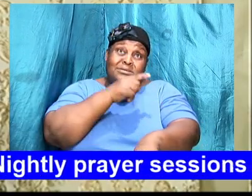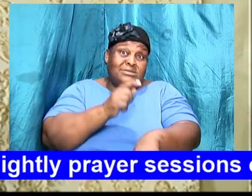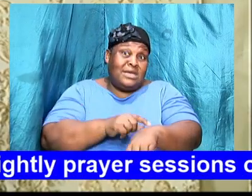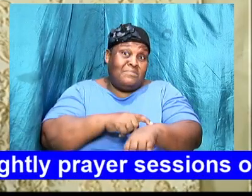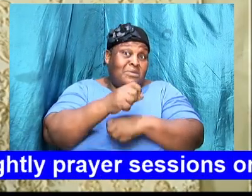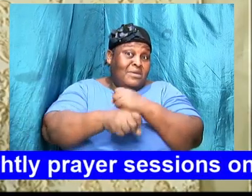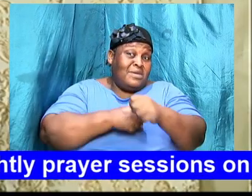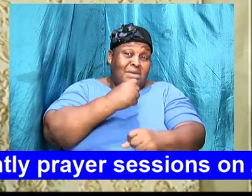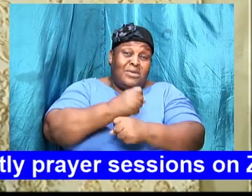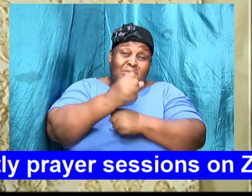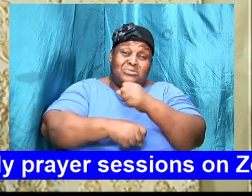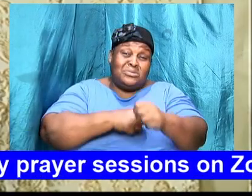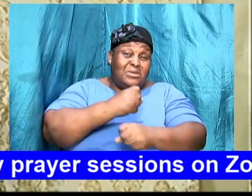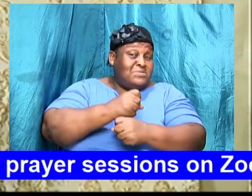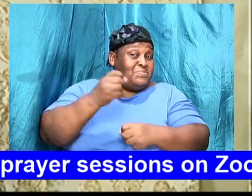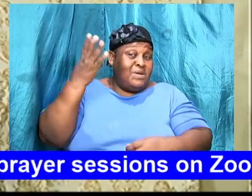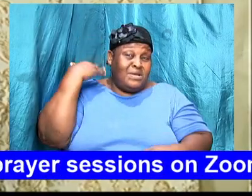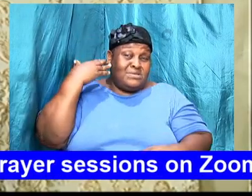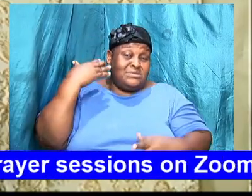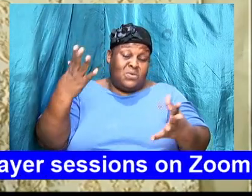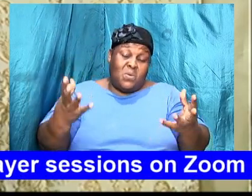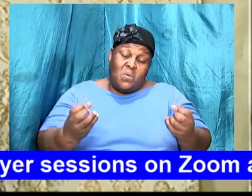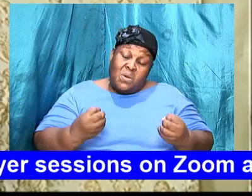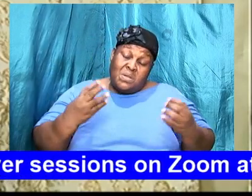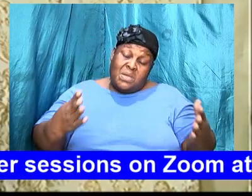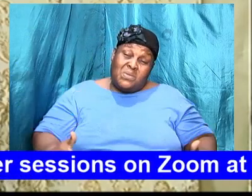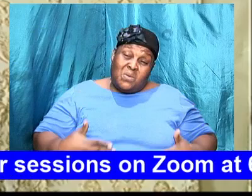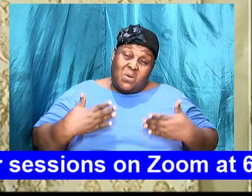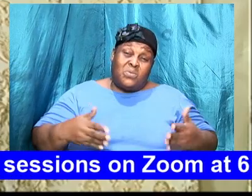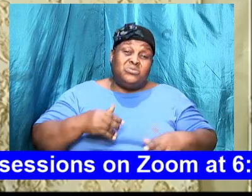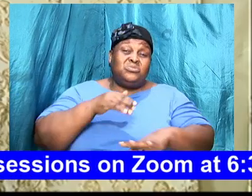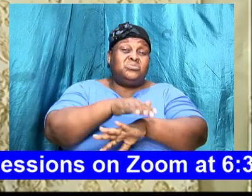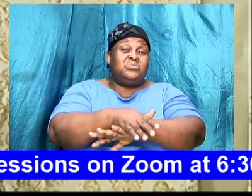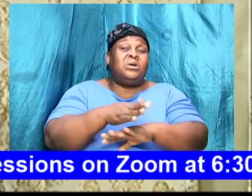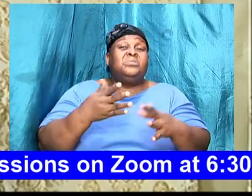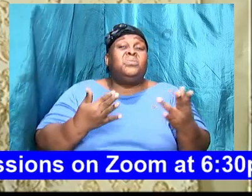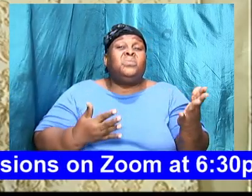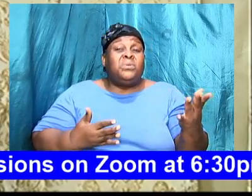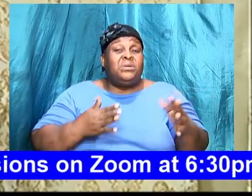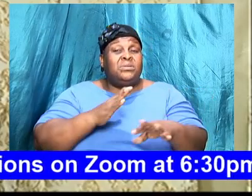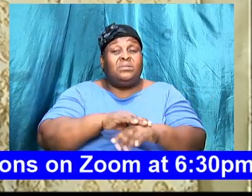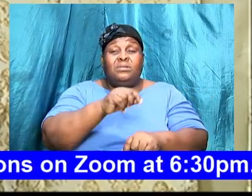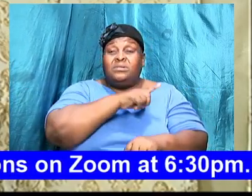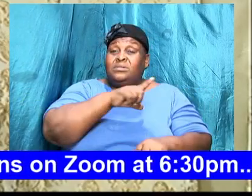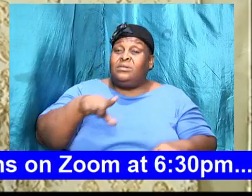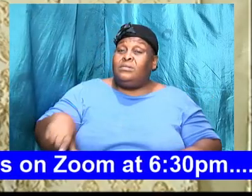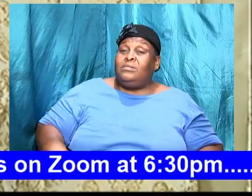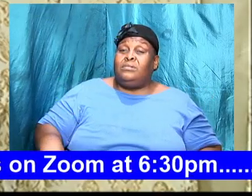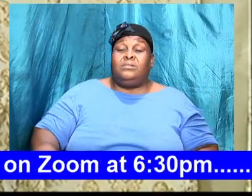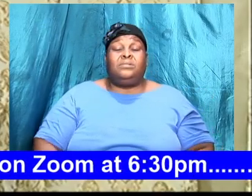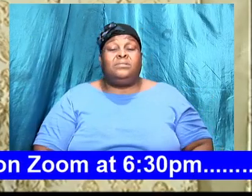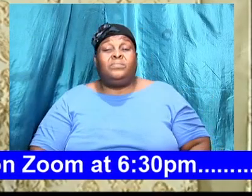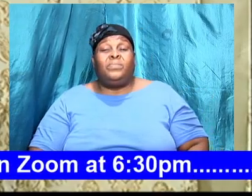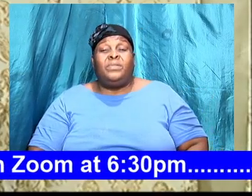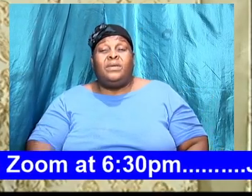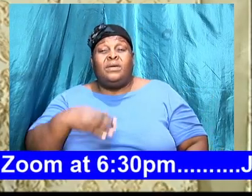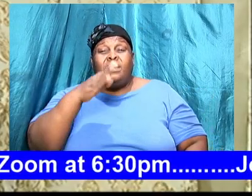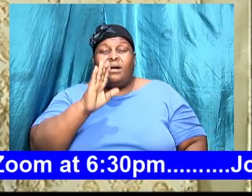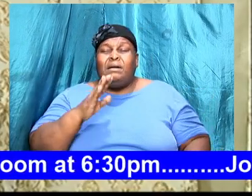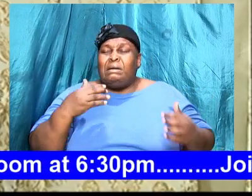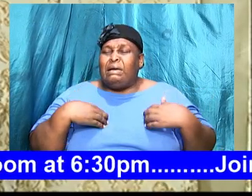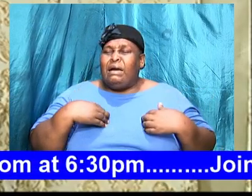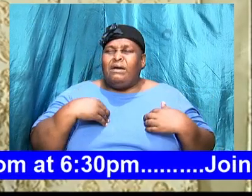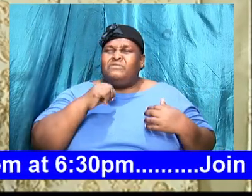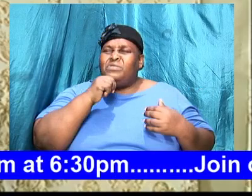But I want to encourage us tonight to wait on the Lord. God will not have you